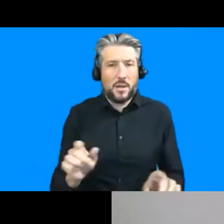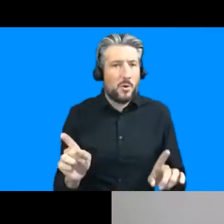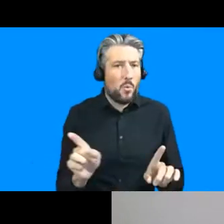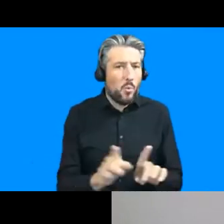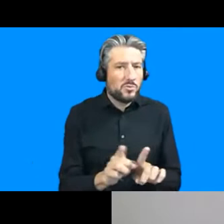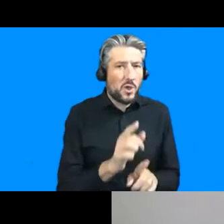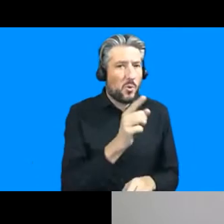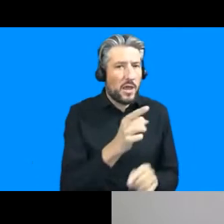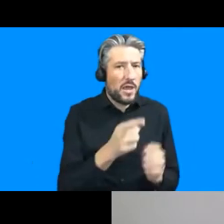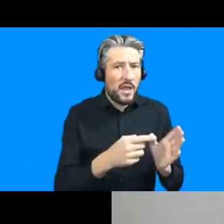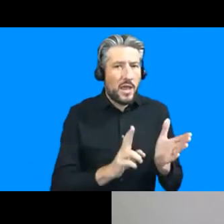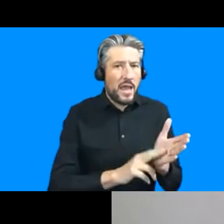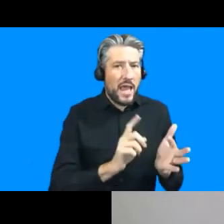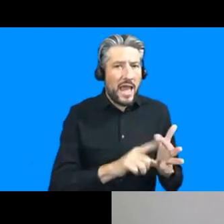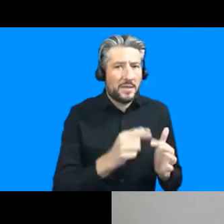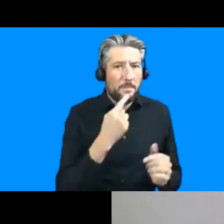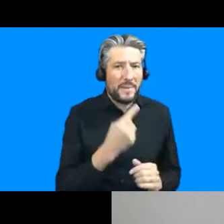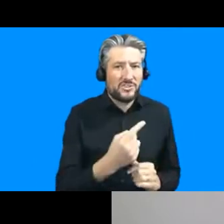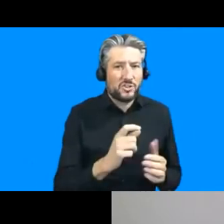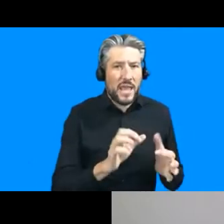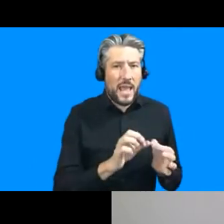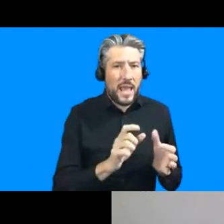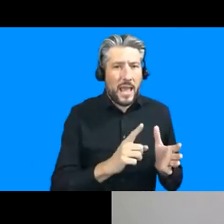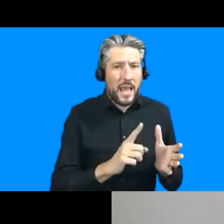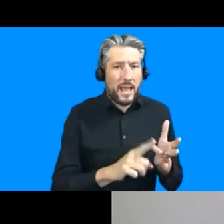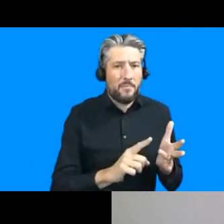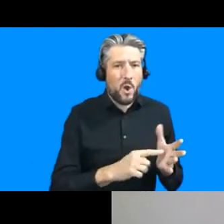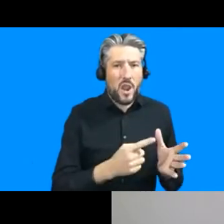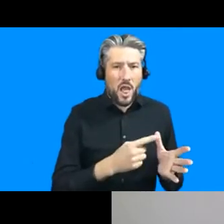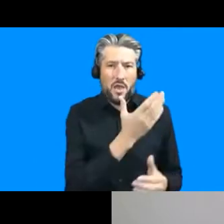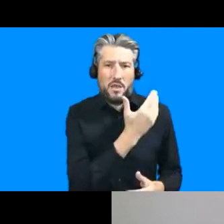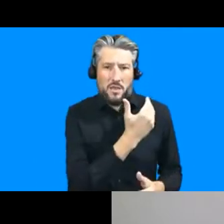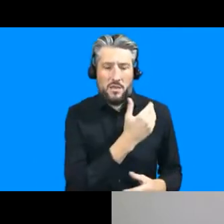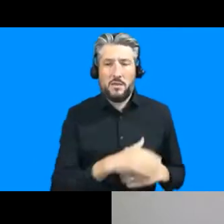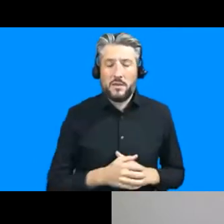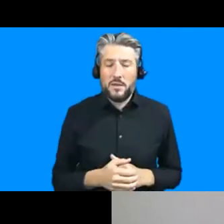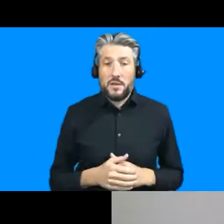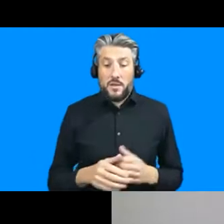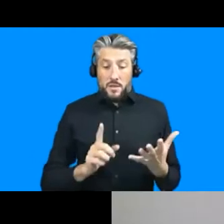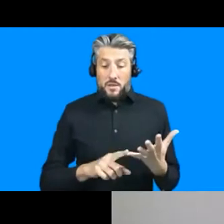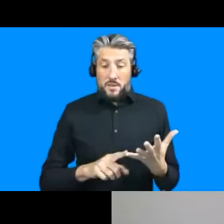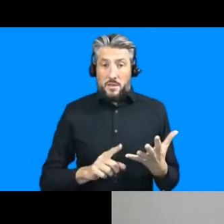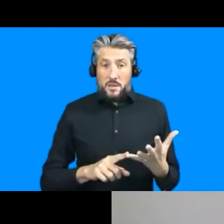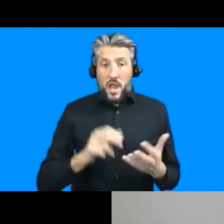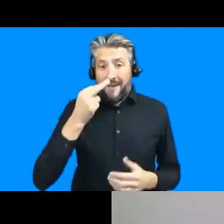and then final question how can we feed virtual infrastructure into these discussions what's